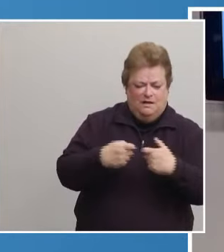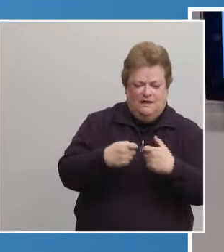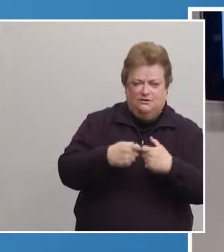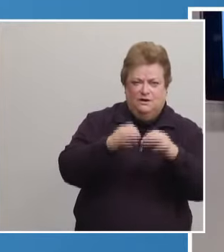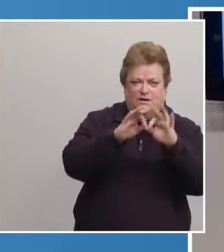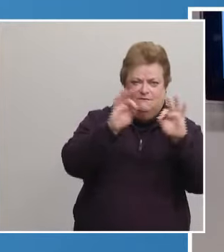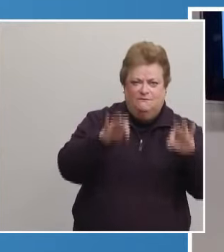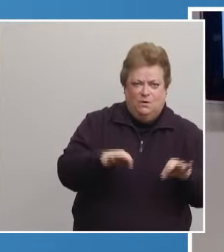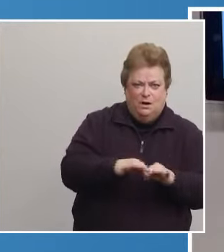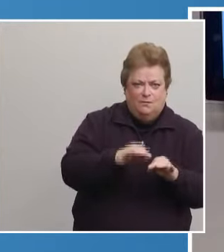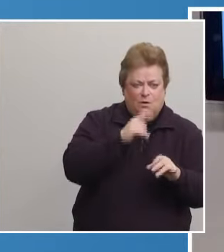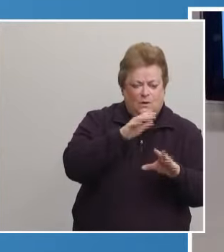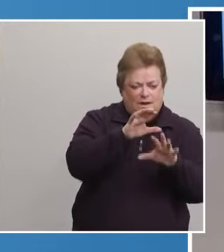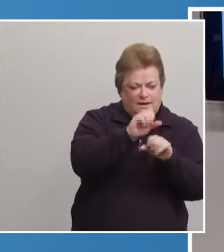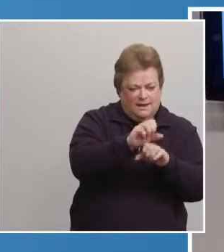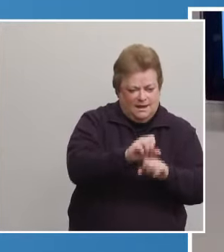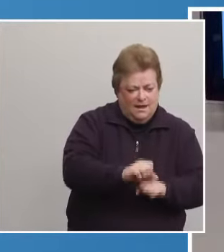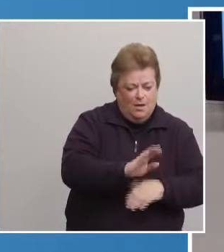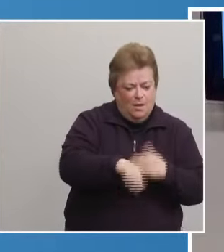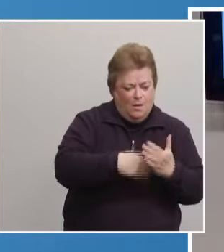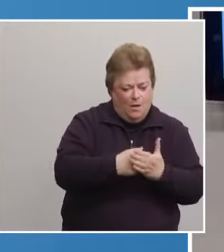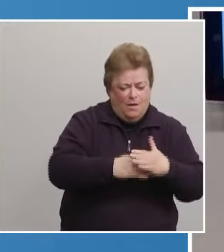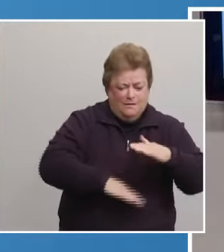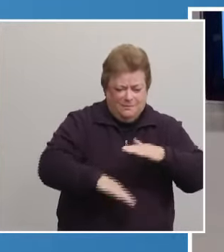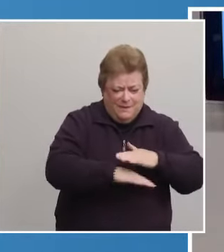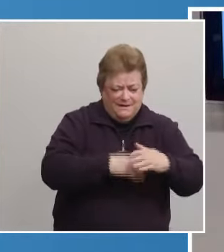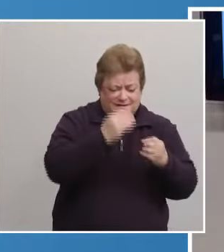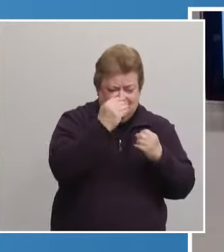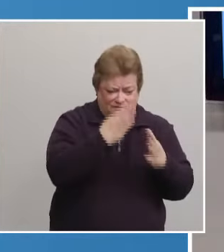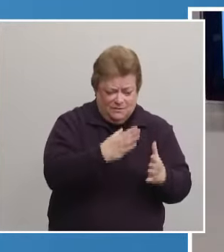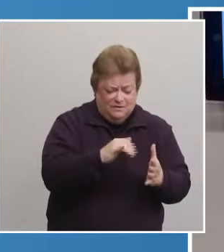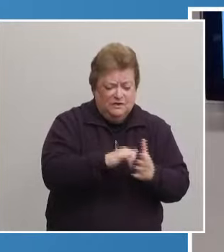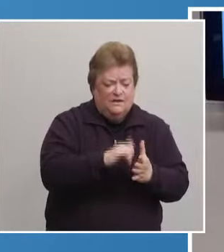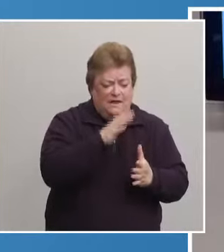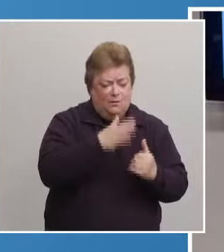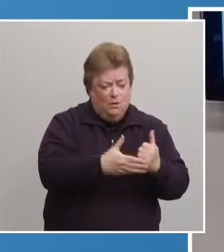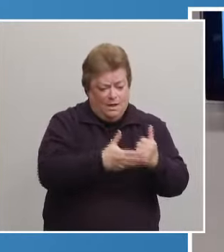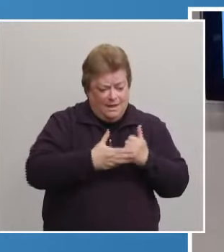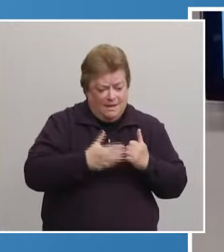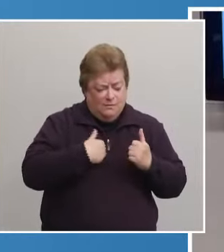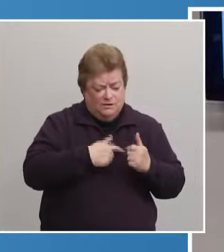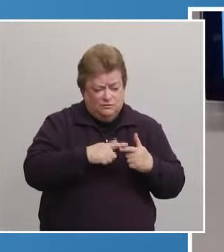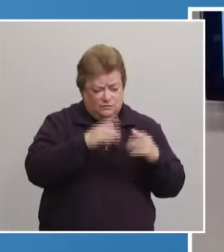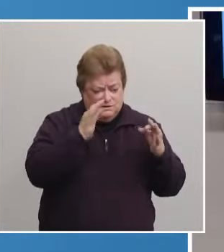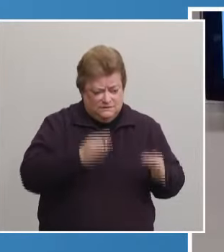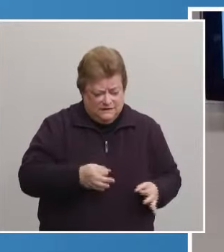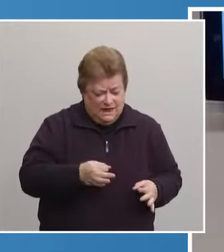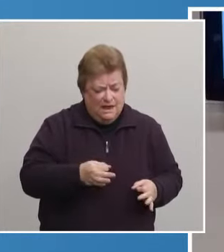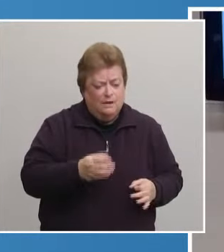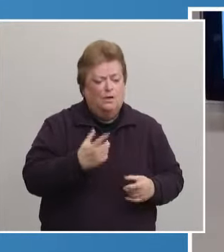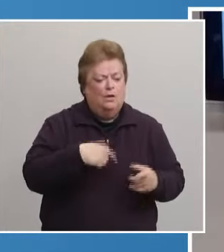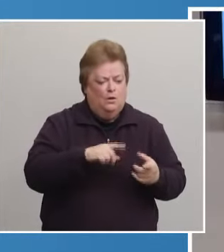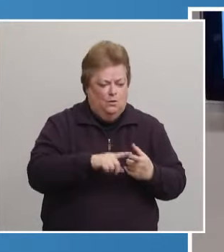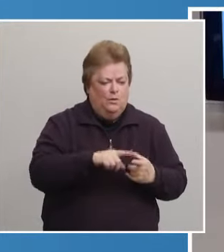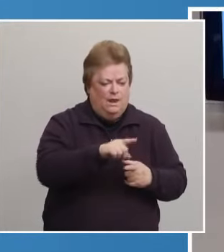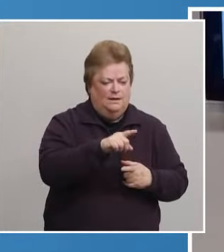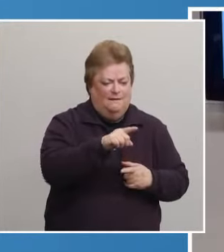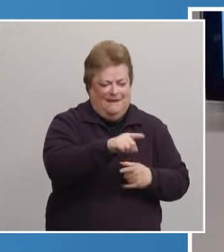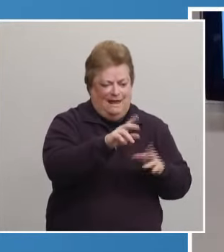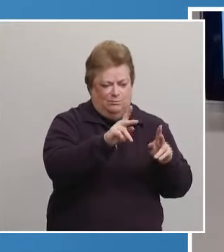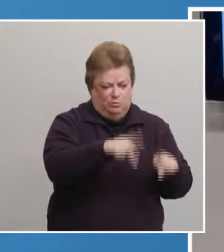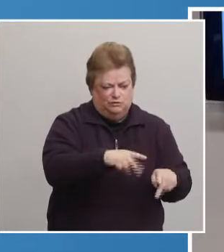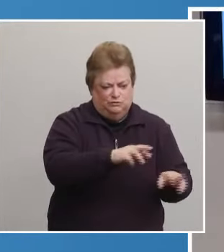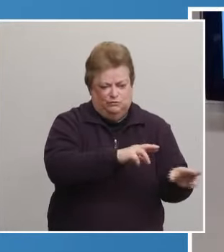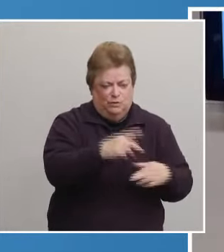form captures basic information that will be used to help determine when the individual should be vaccinated.